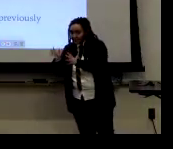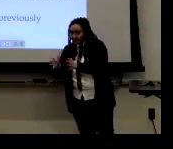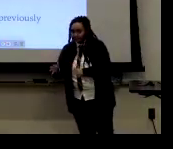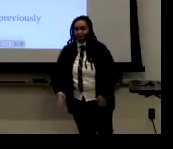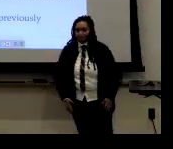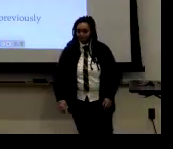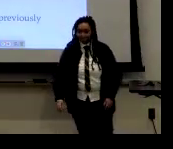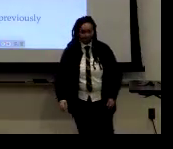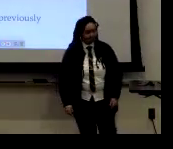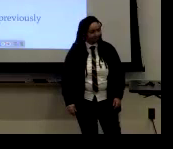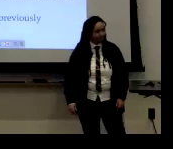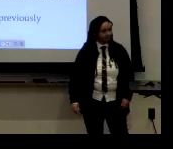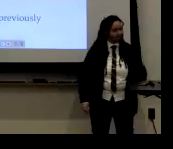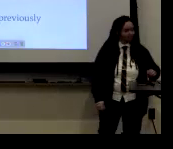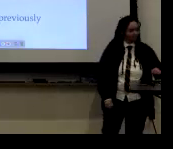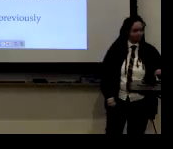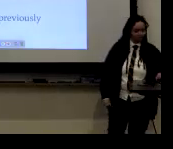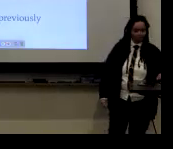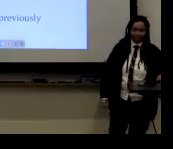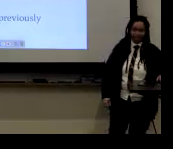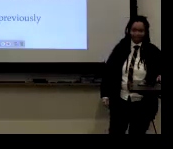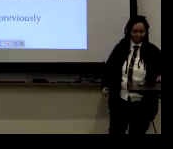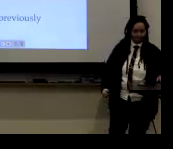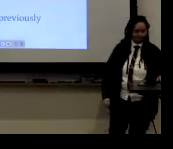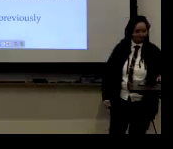And then how that showed up in the 27 participants.